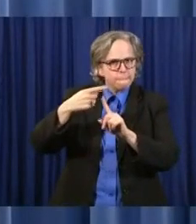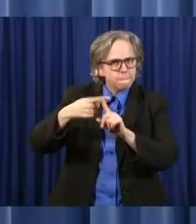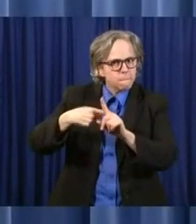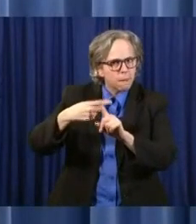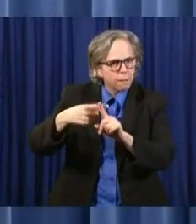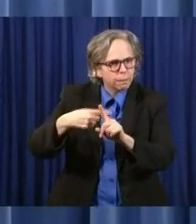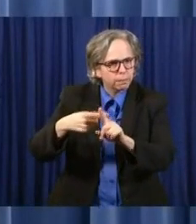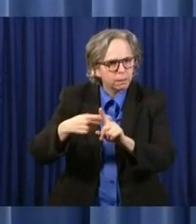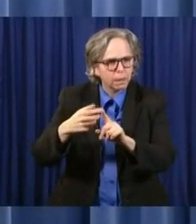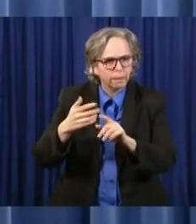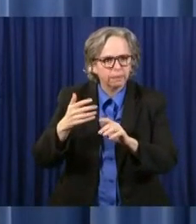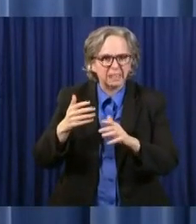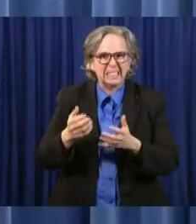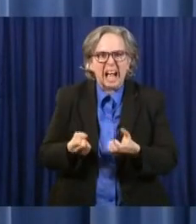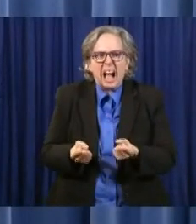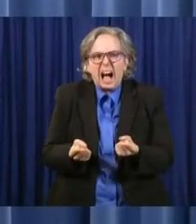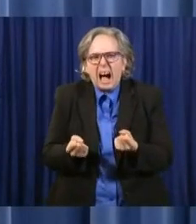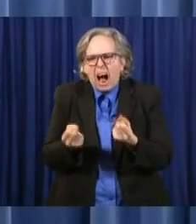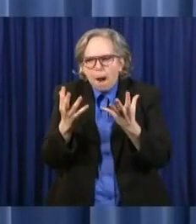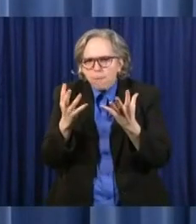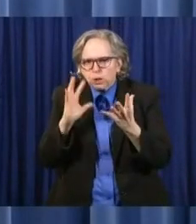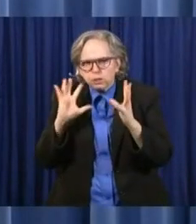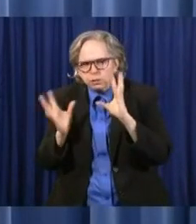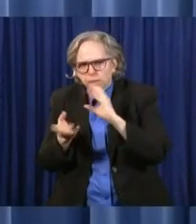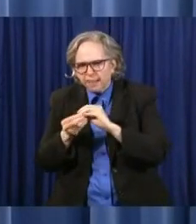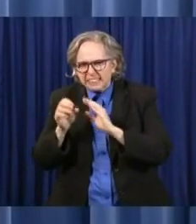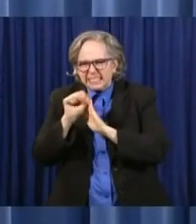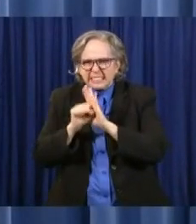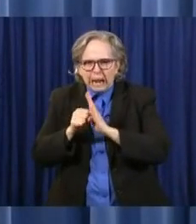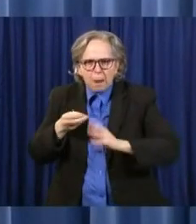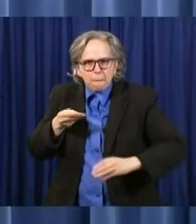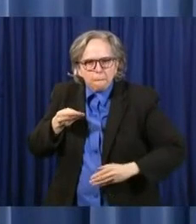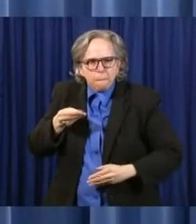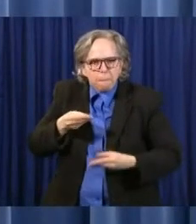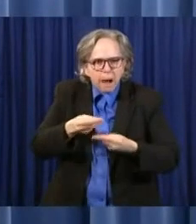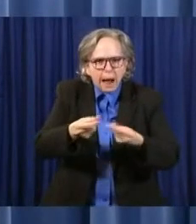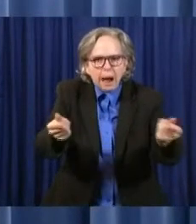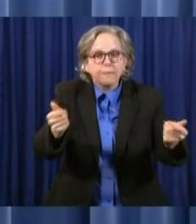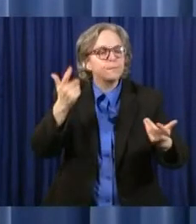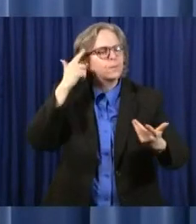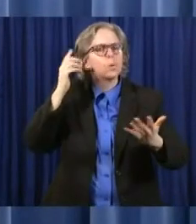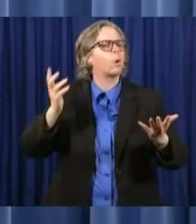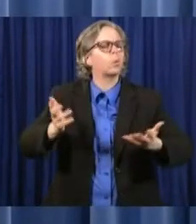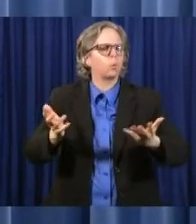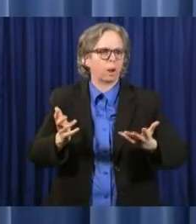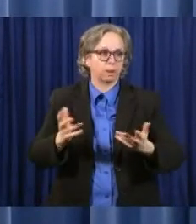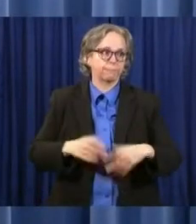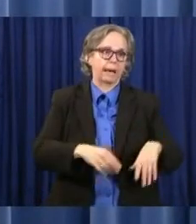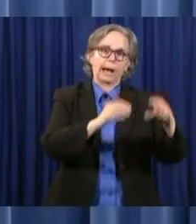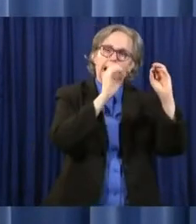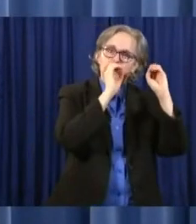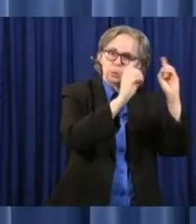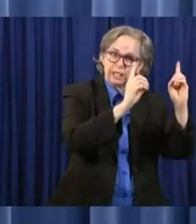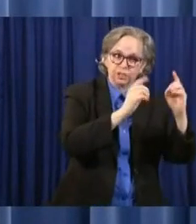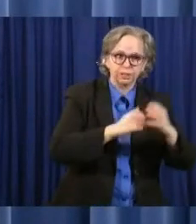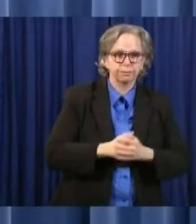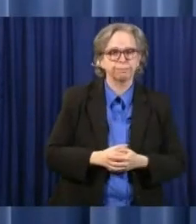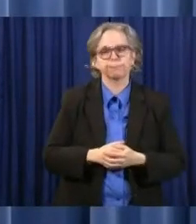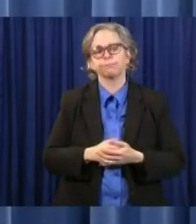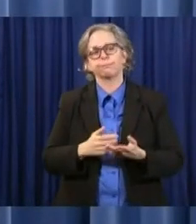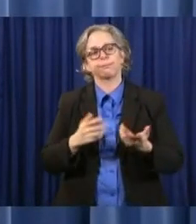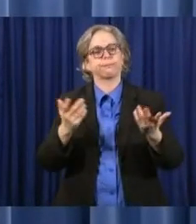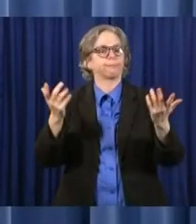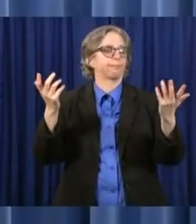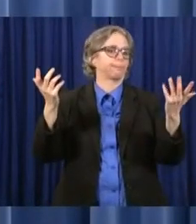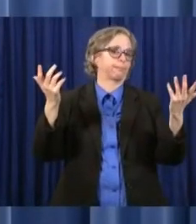and spends on primary and secondary education, as well as to our state colleges and